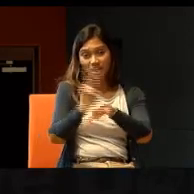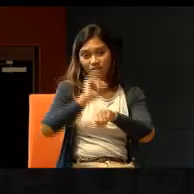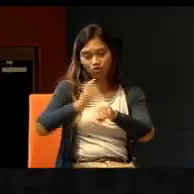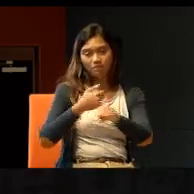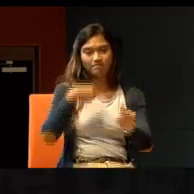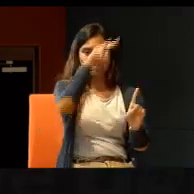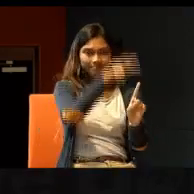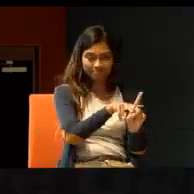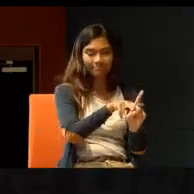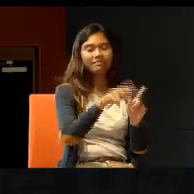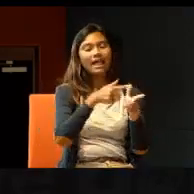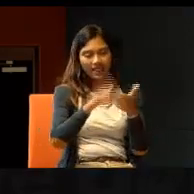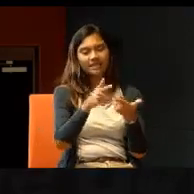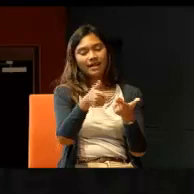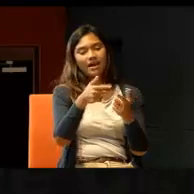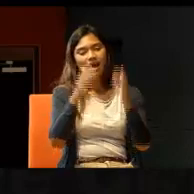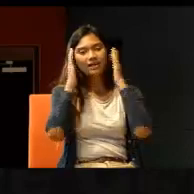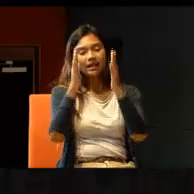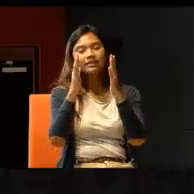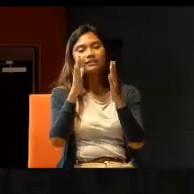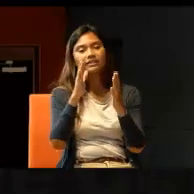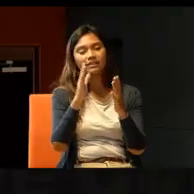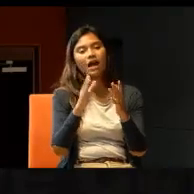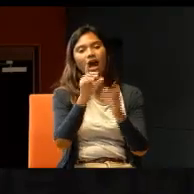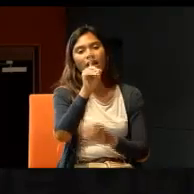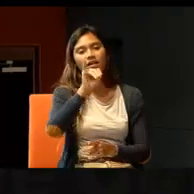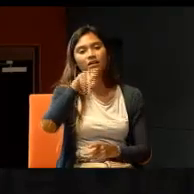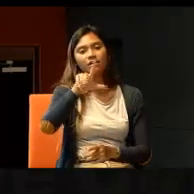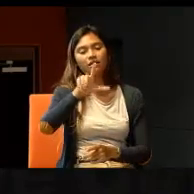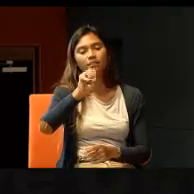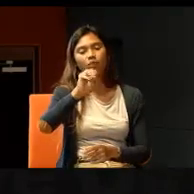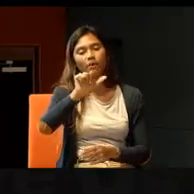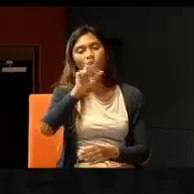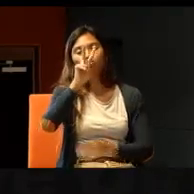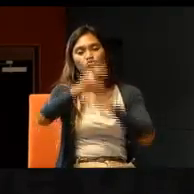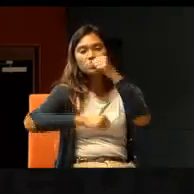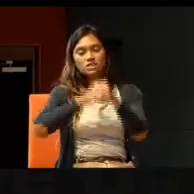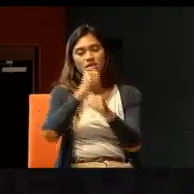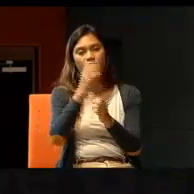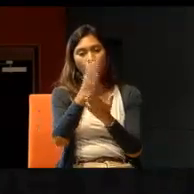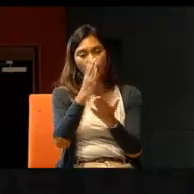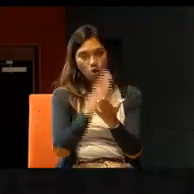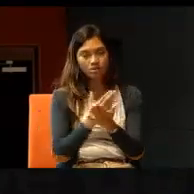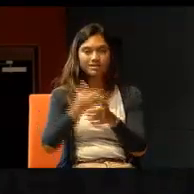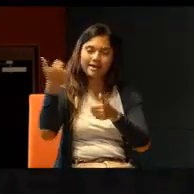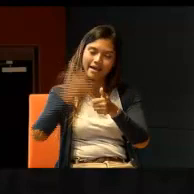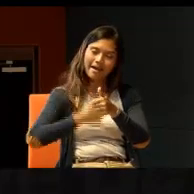Diploma in Special Education course, at NIE. Okay. That was a two-year part-time course. So, every day,